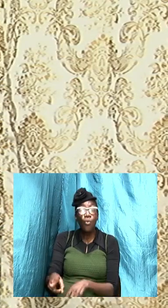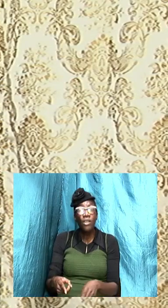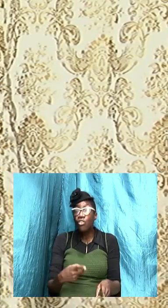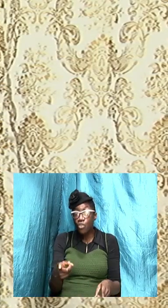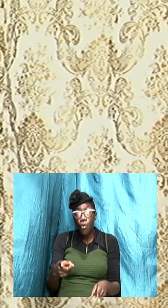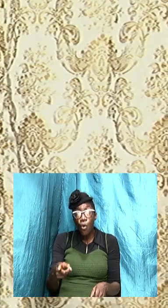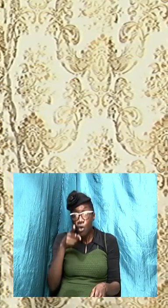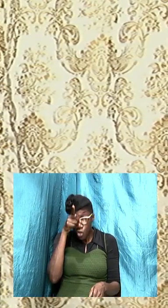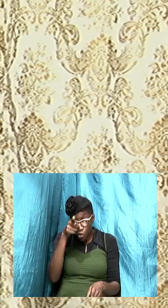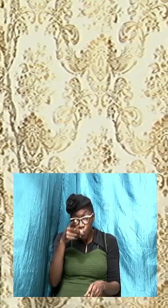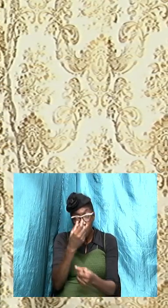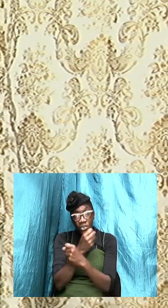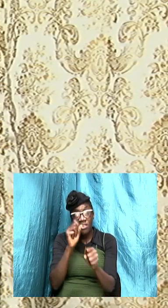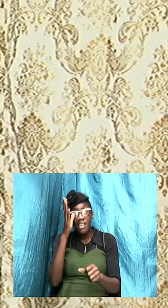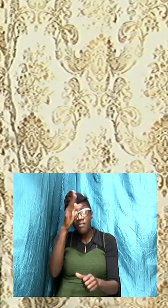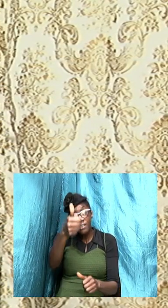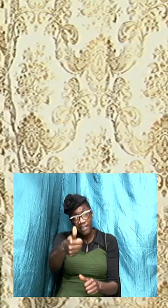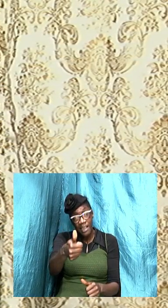save yourself